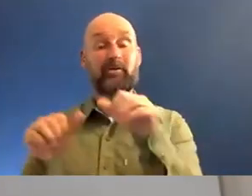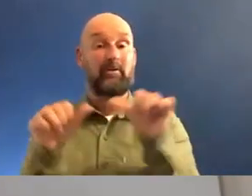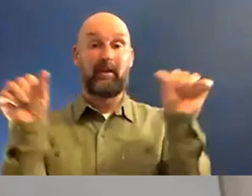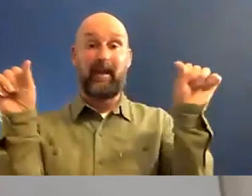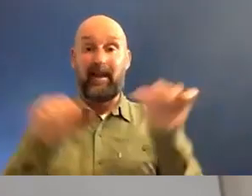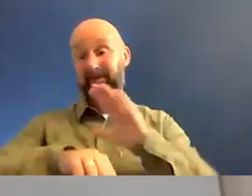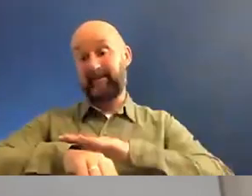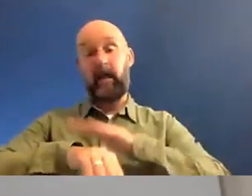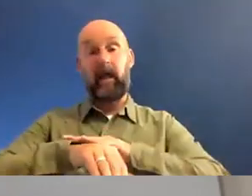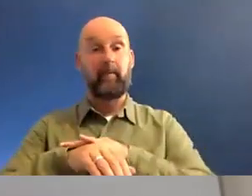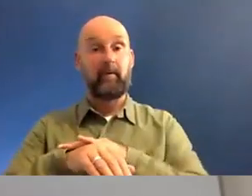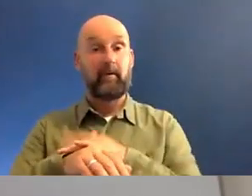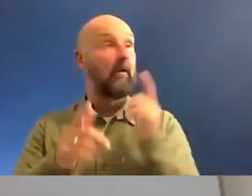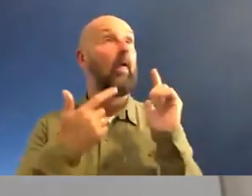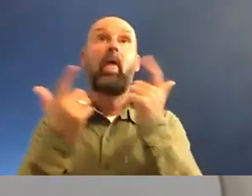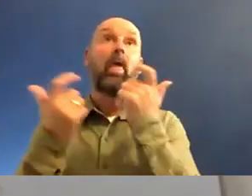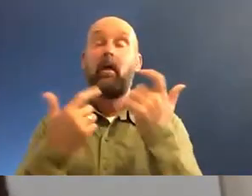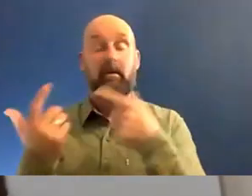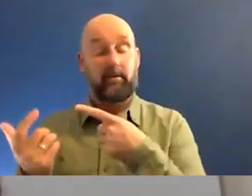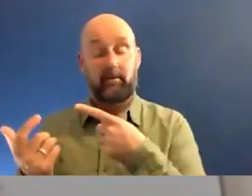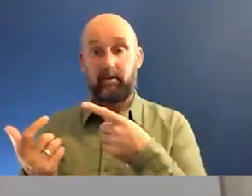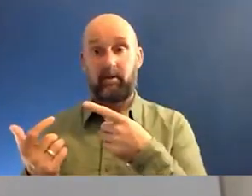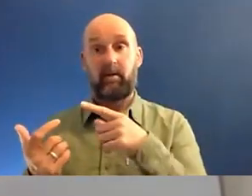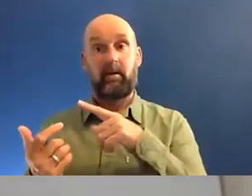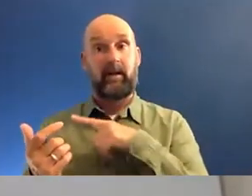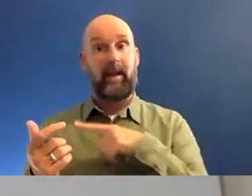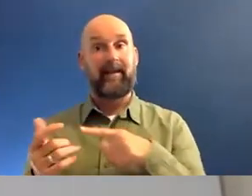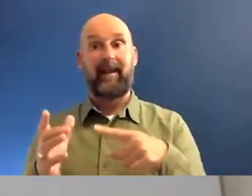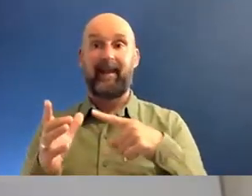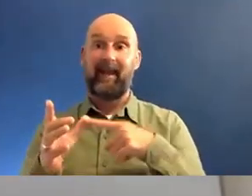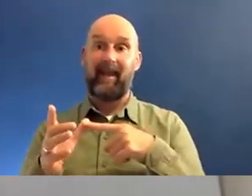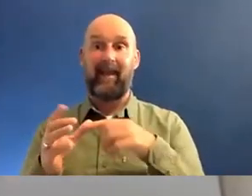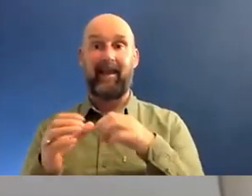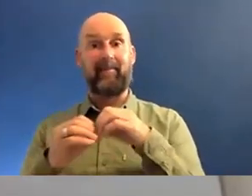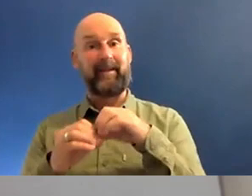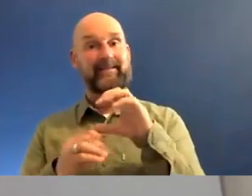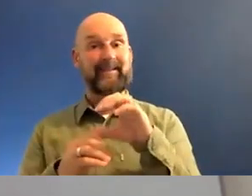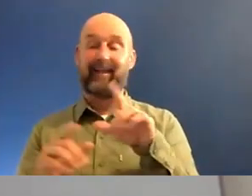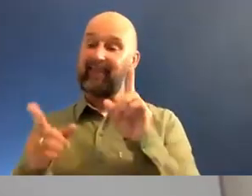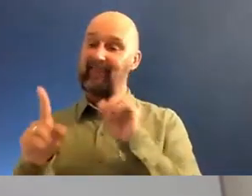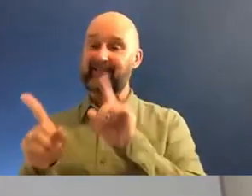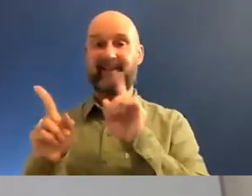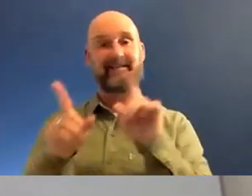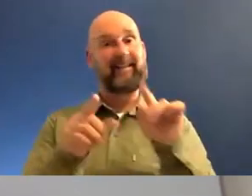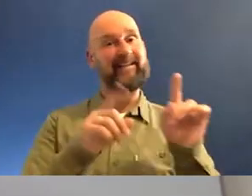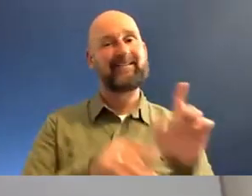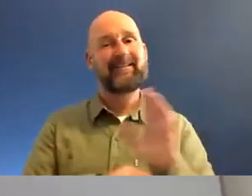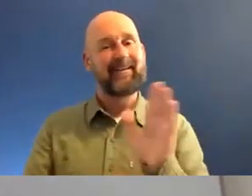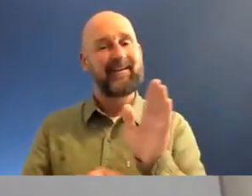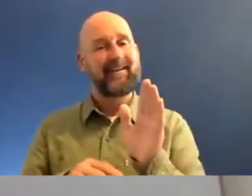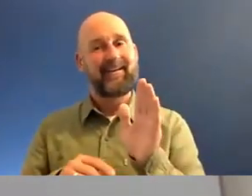And so it's less about kind of ABC, this is how it is, this is what it was, as much as it is about kind of